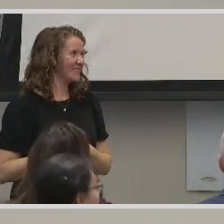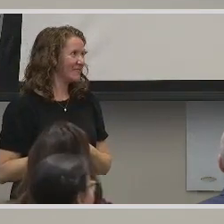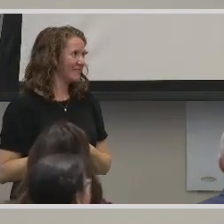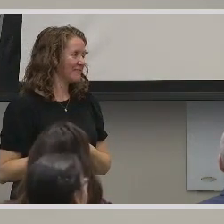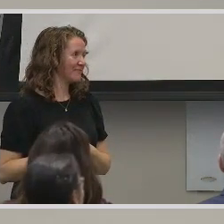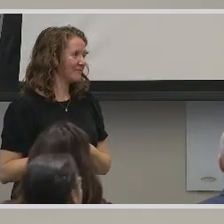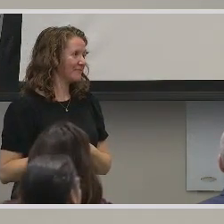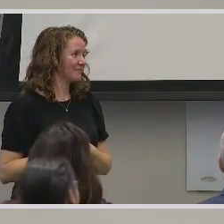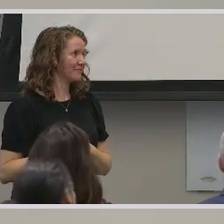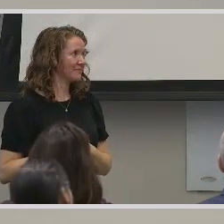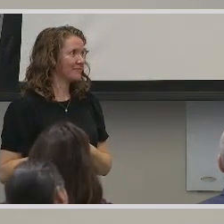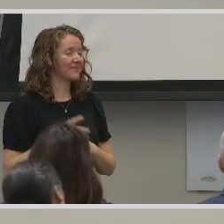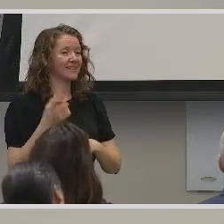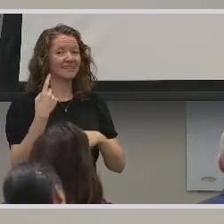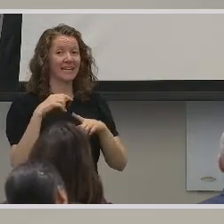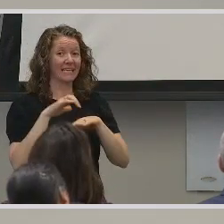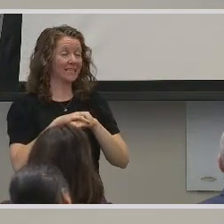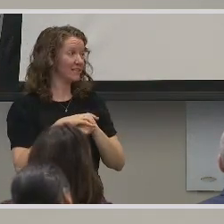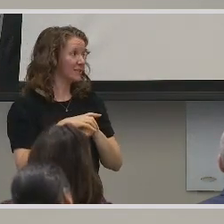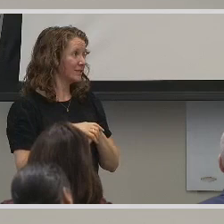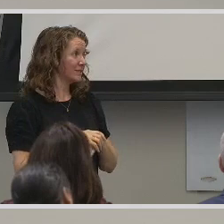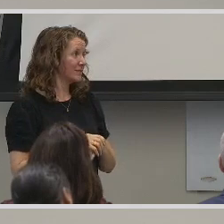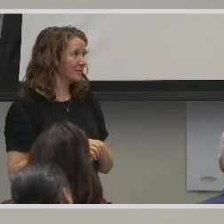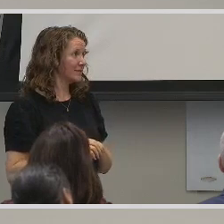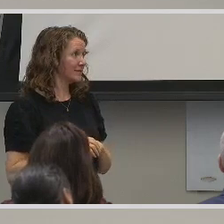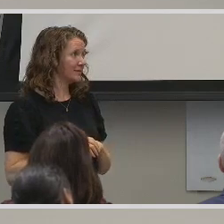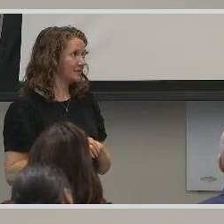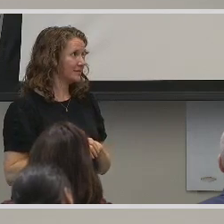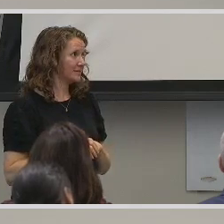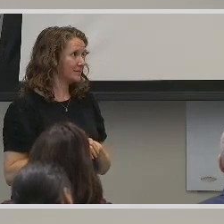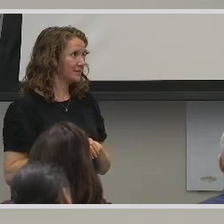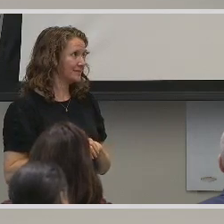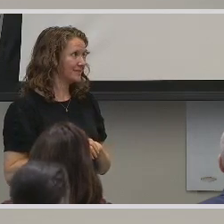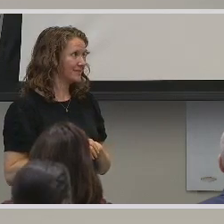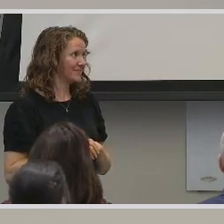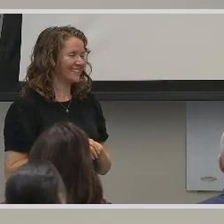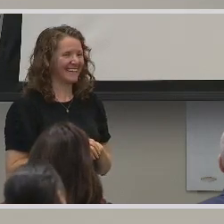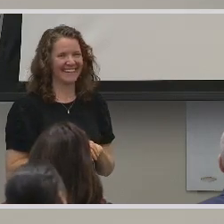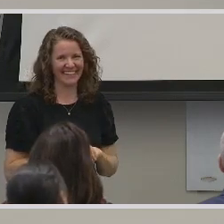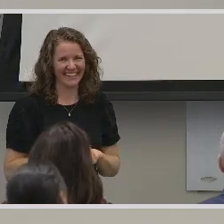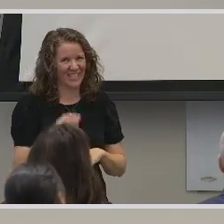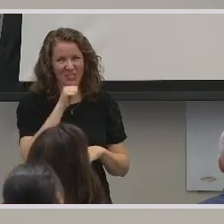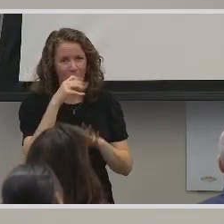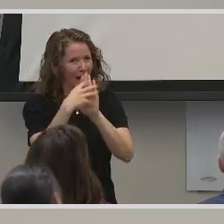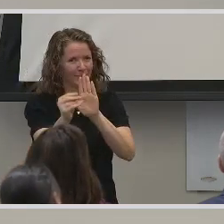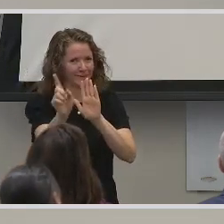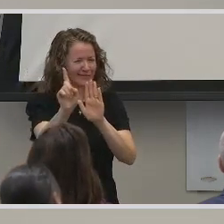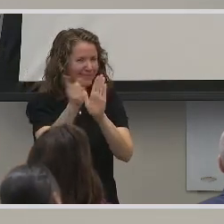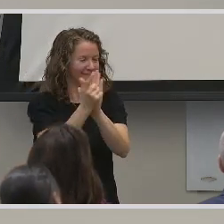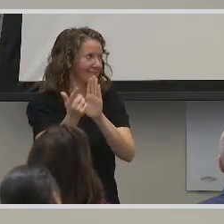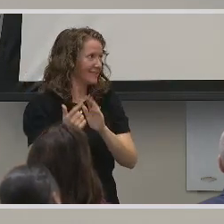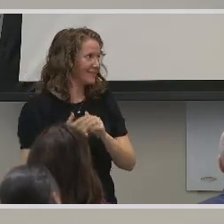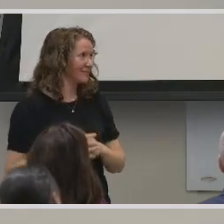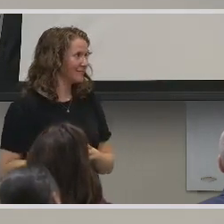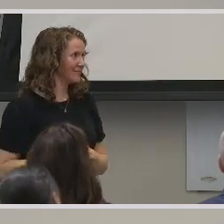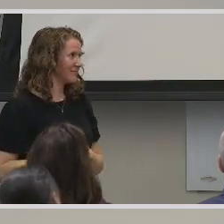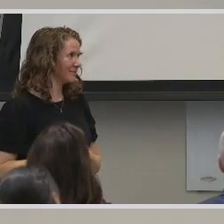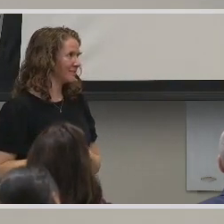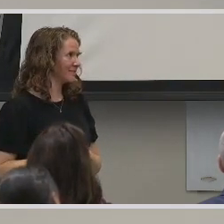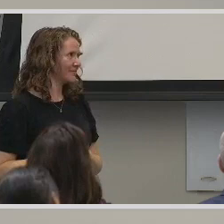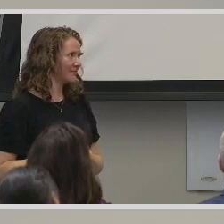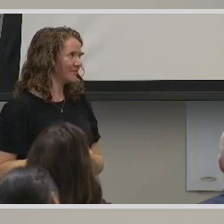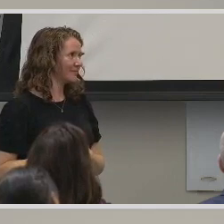Okay, so Signed English would be, please do not copy me because you can never do this. I am